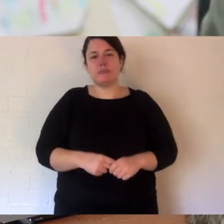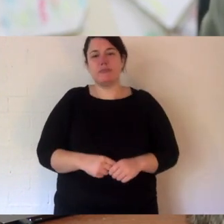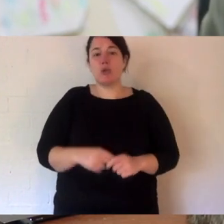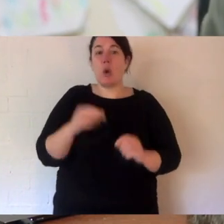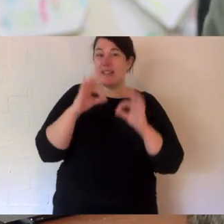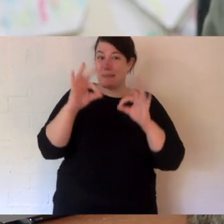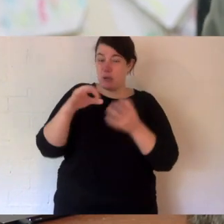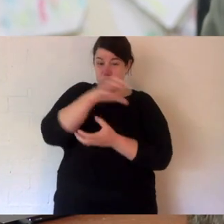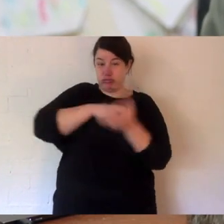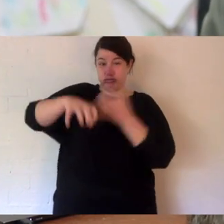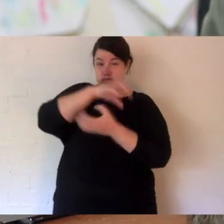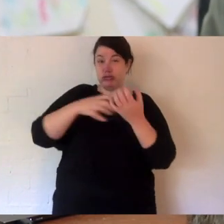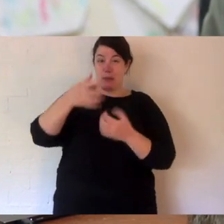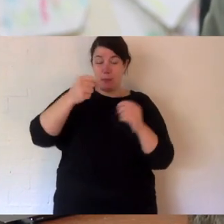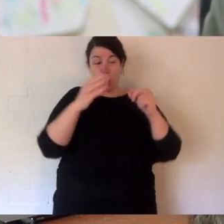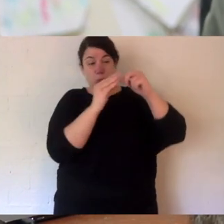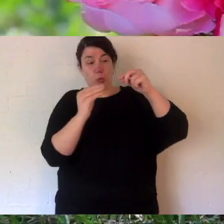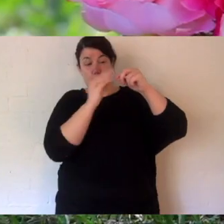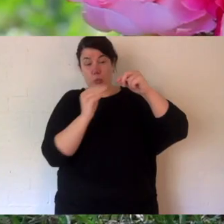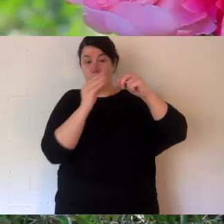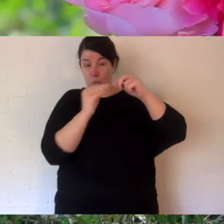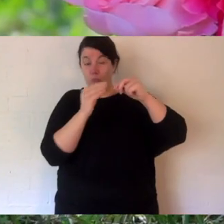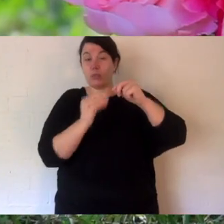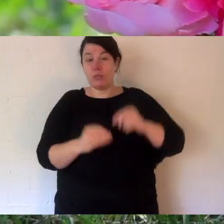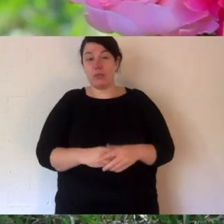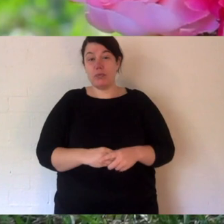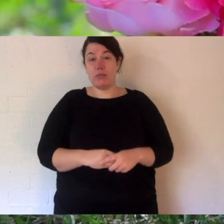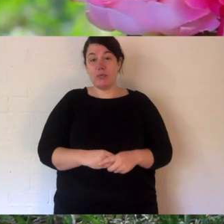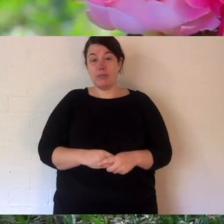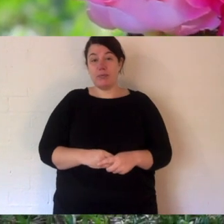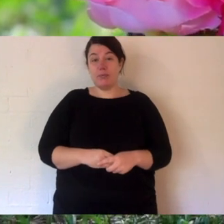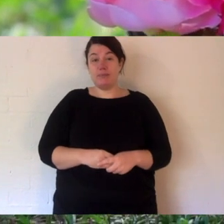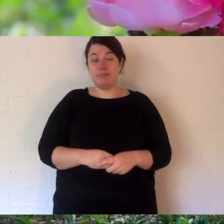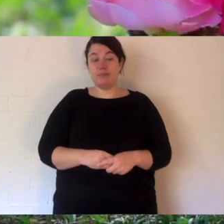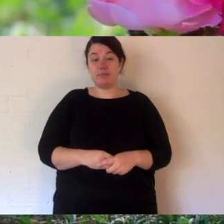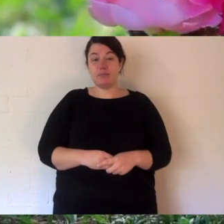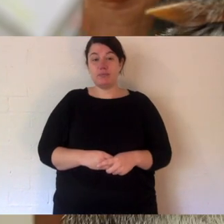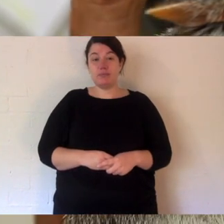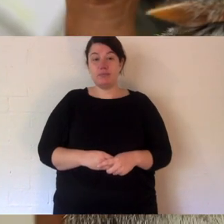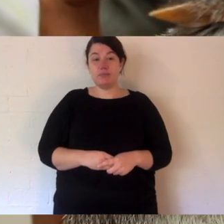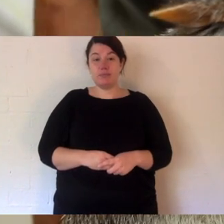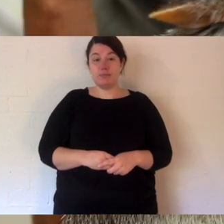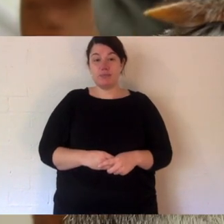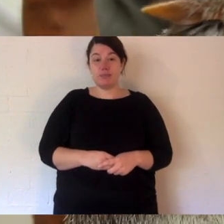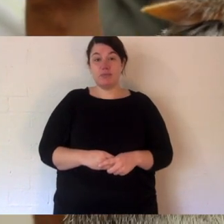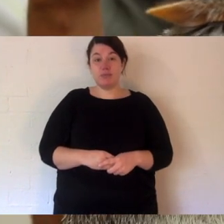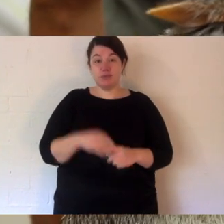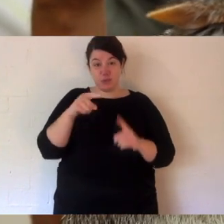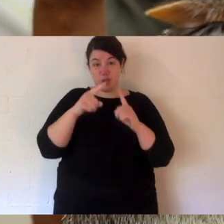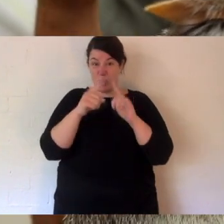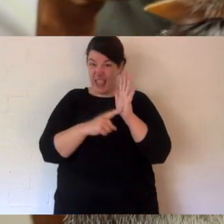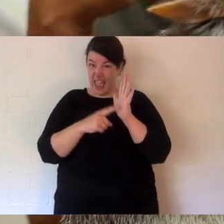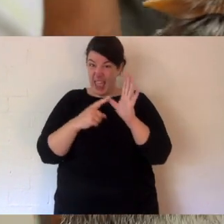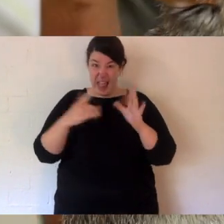that she drinks. Now, while she's having a drink there, I want you to have a look at a few things. They're called a Rufus